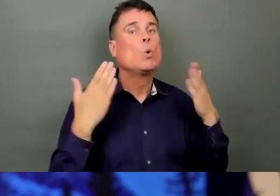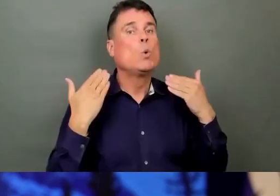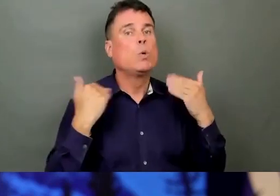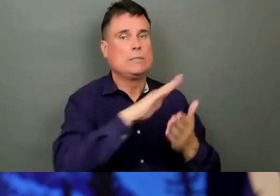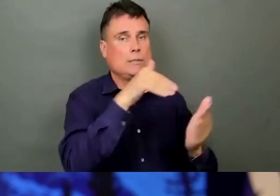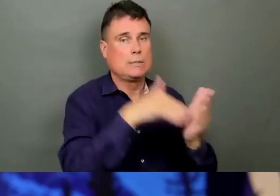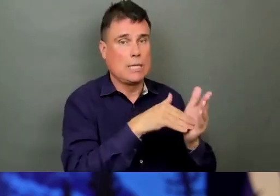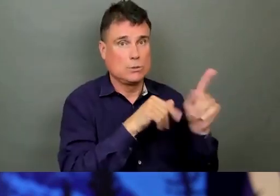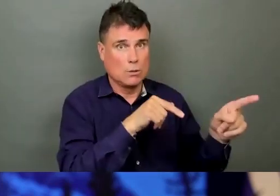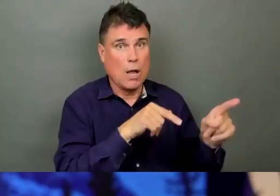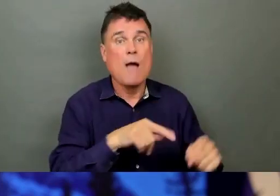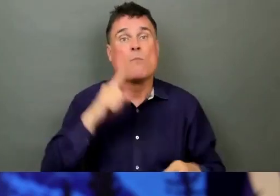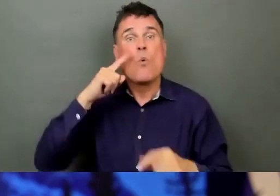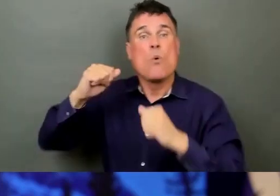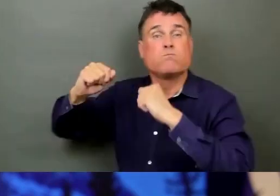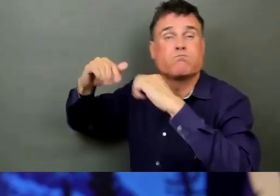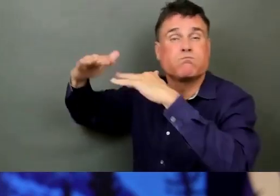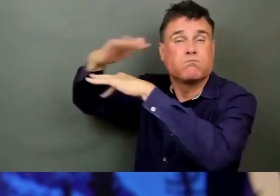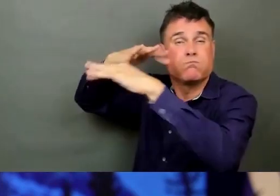would also be covered.